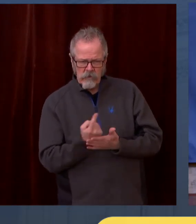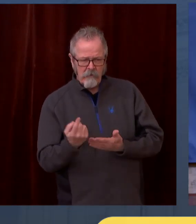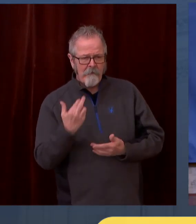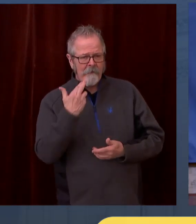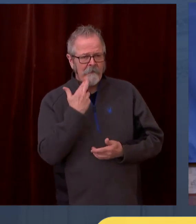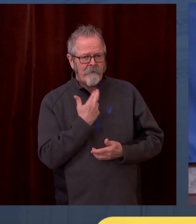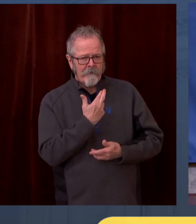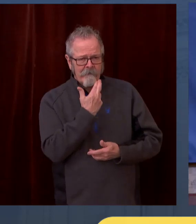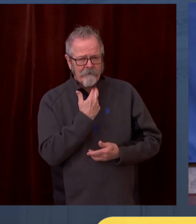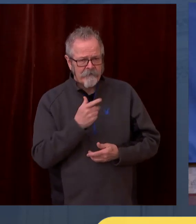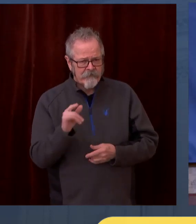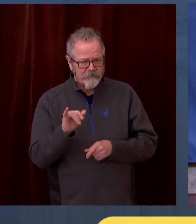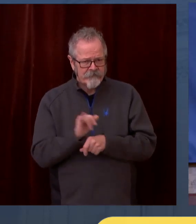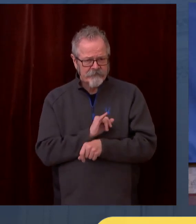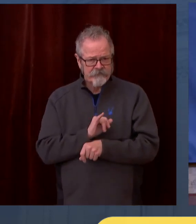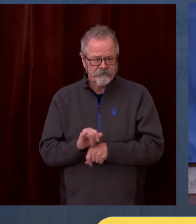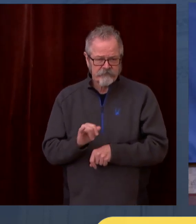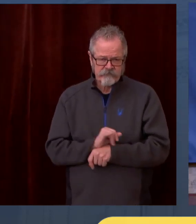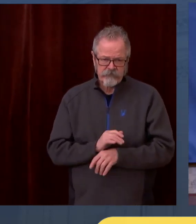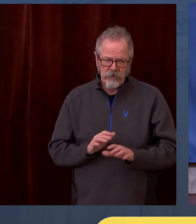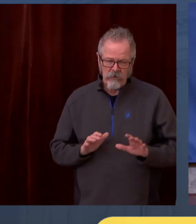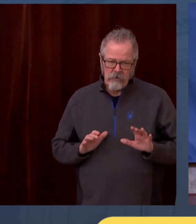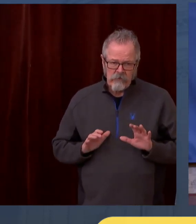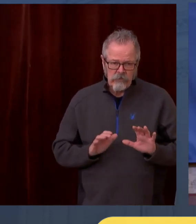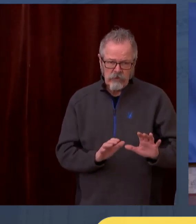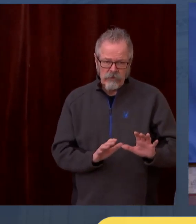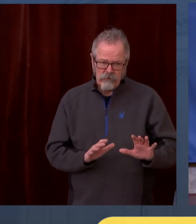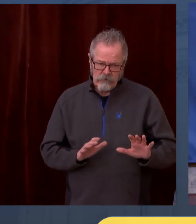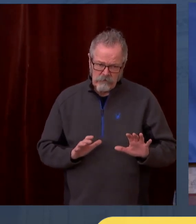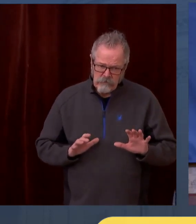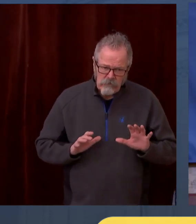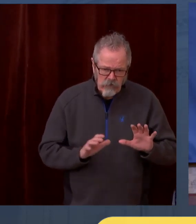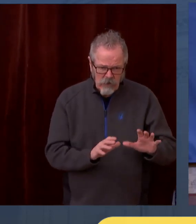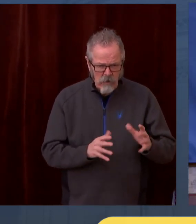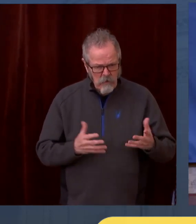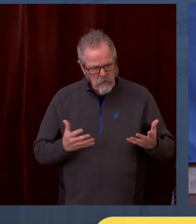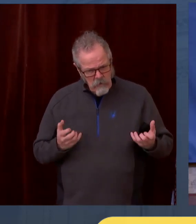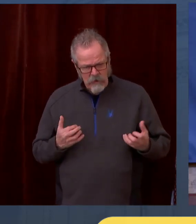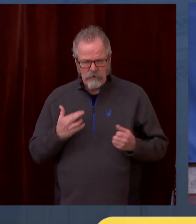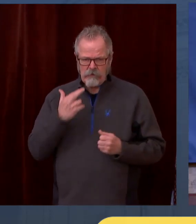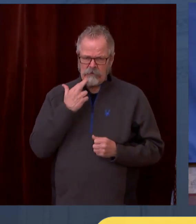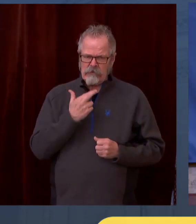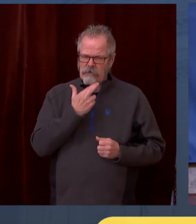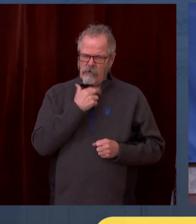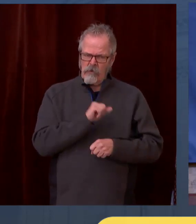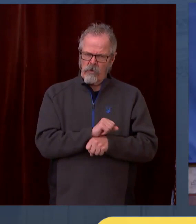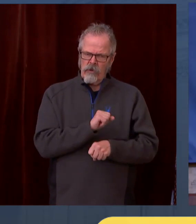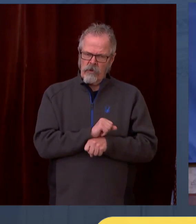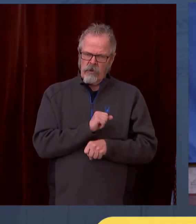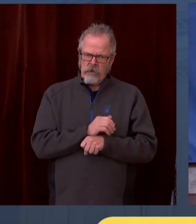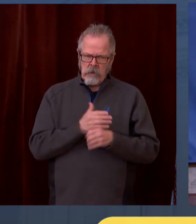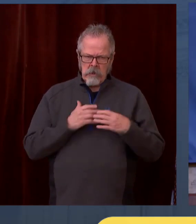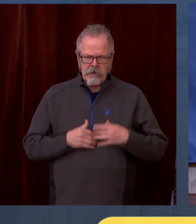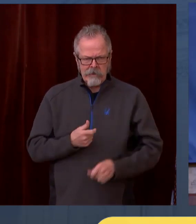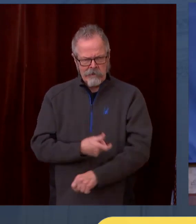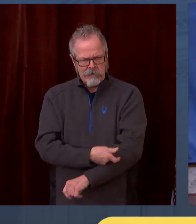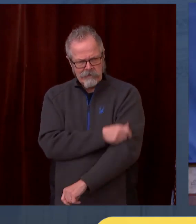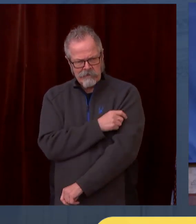wondering to what extent, if any, that sort of lobbying played a role in the decision to include them in this accelerated timeline.